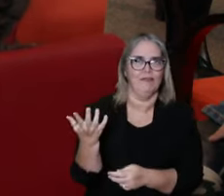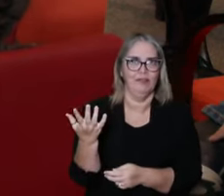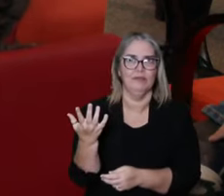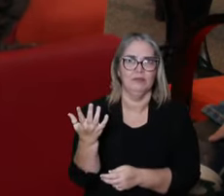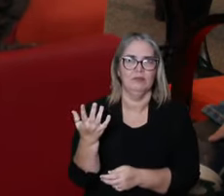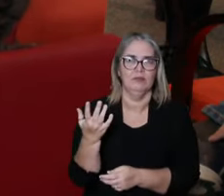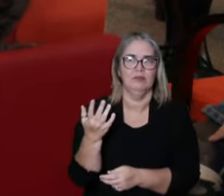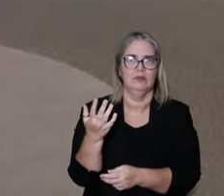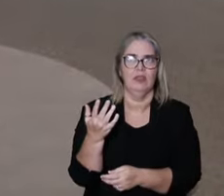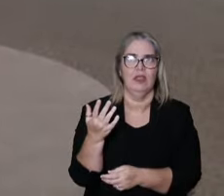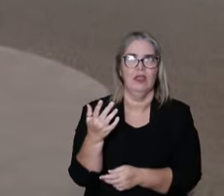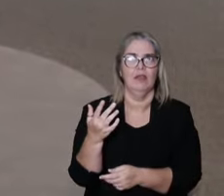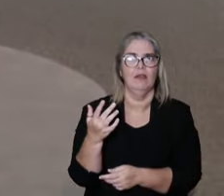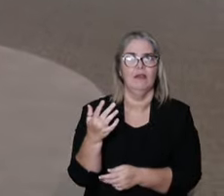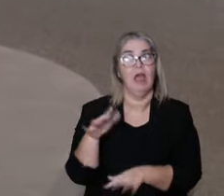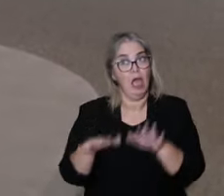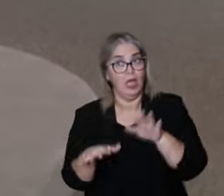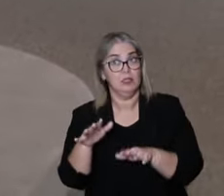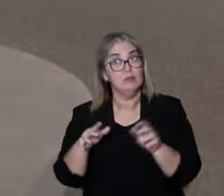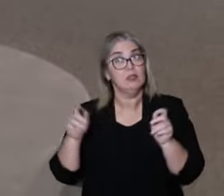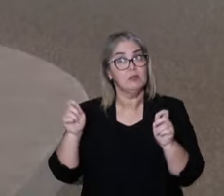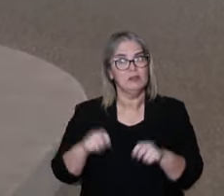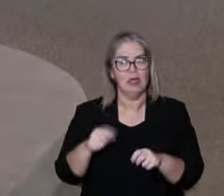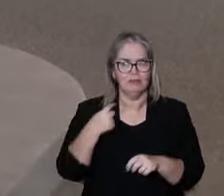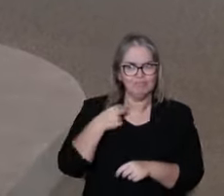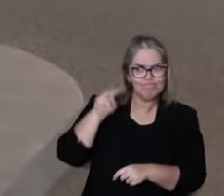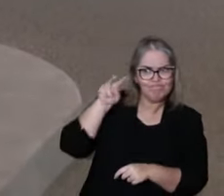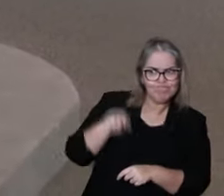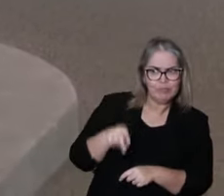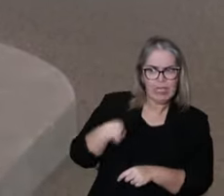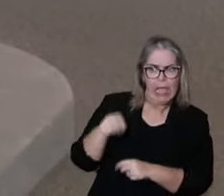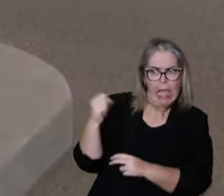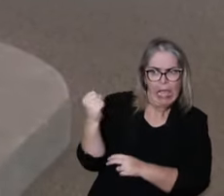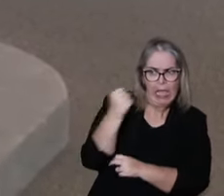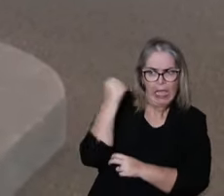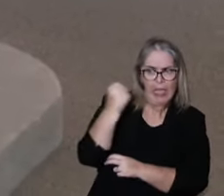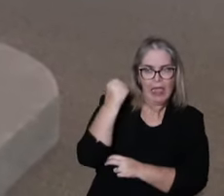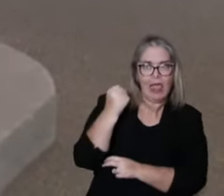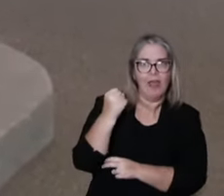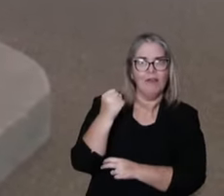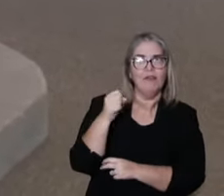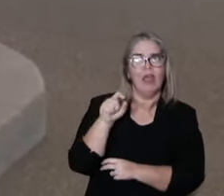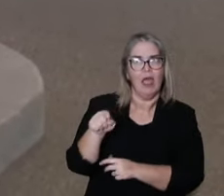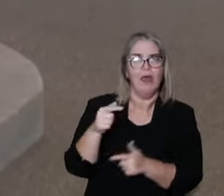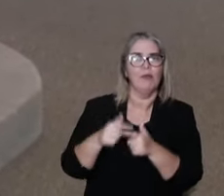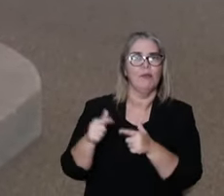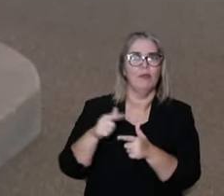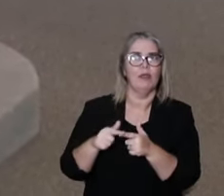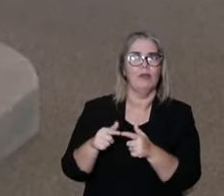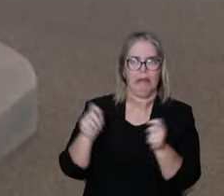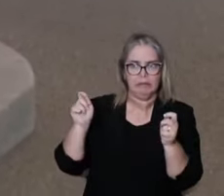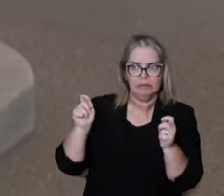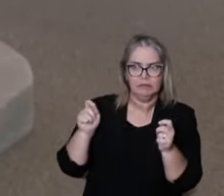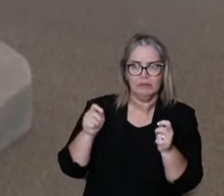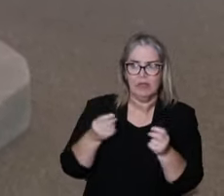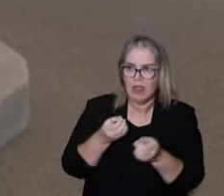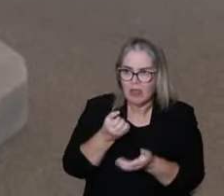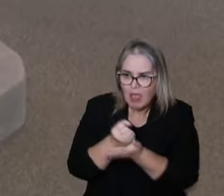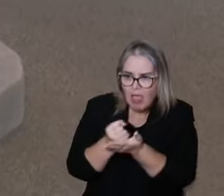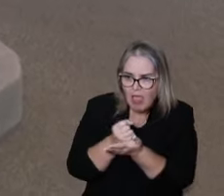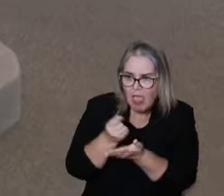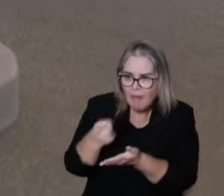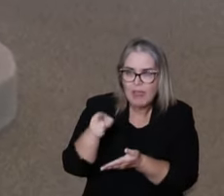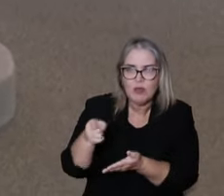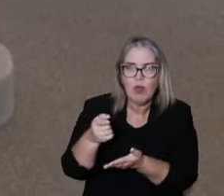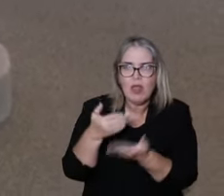when the biological problem is more severe, so we can look at the person taking care of that problem,